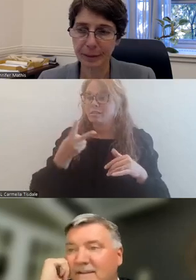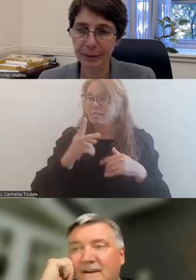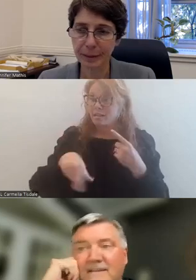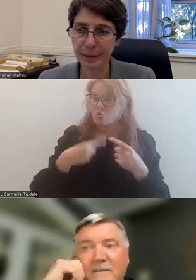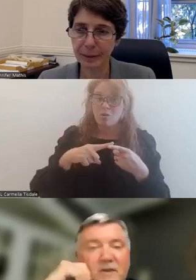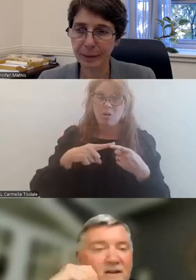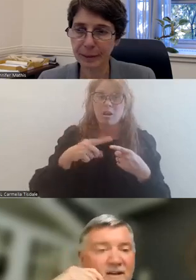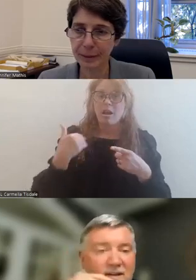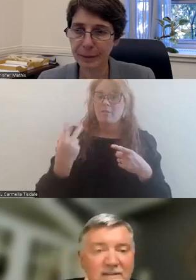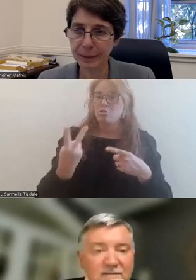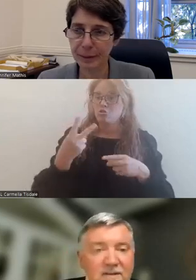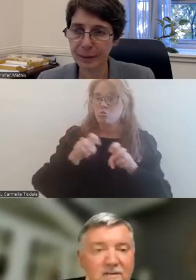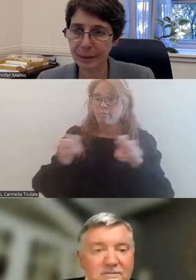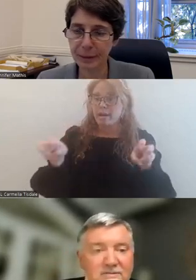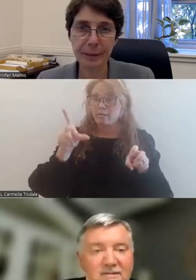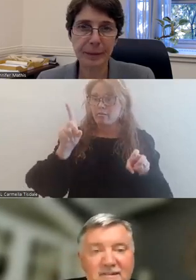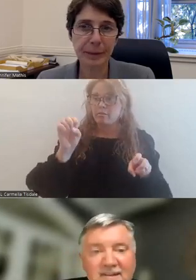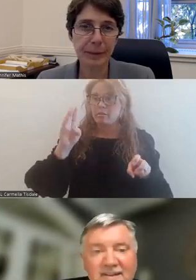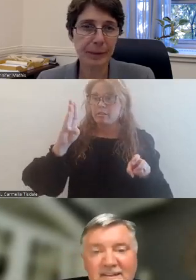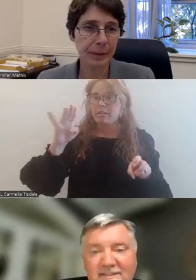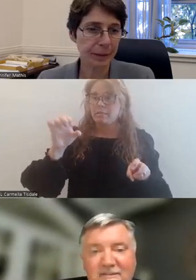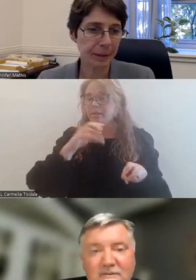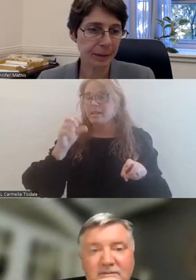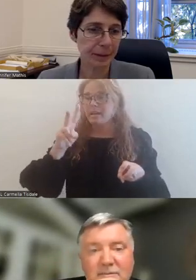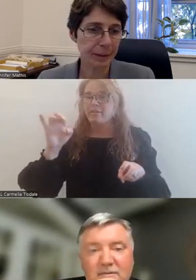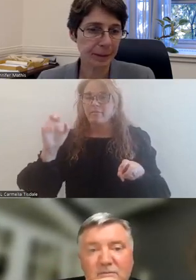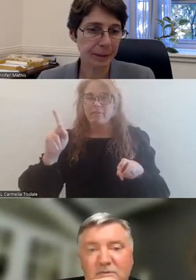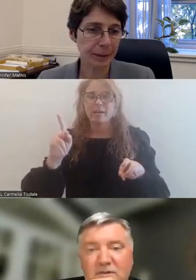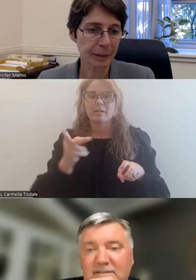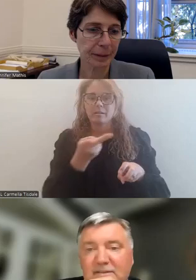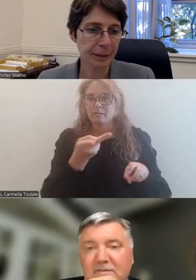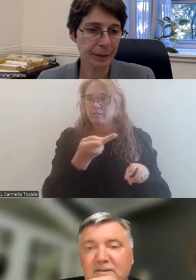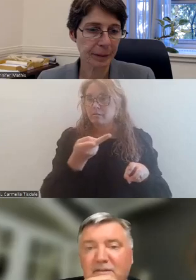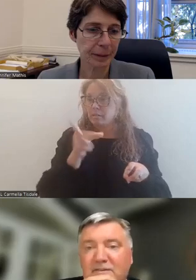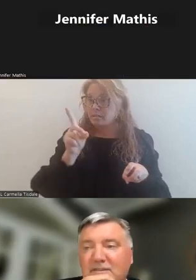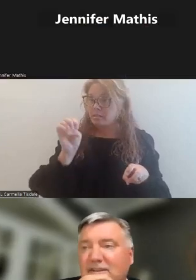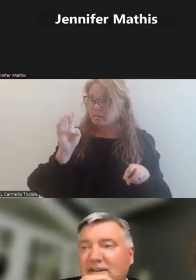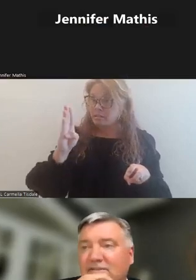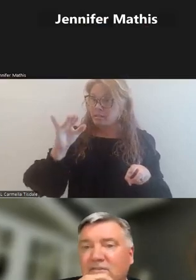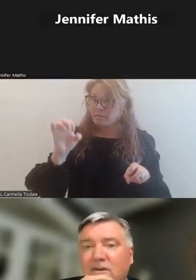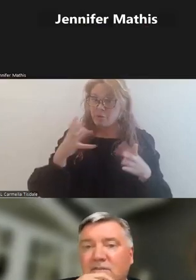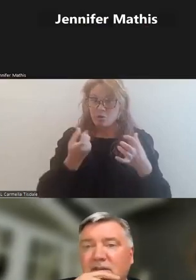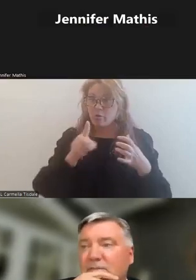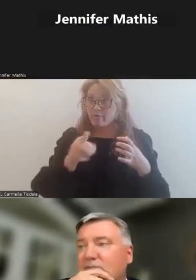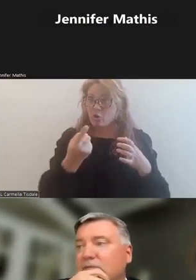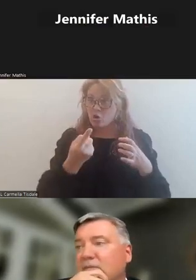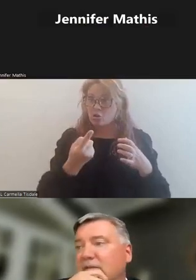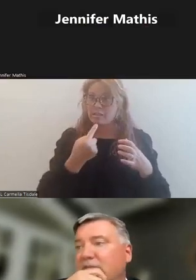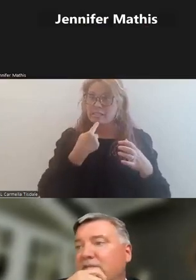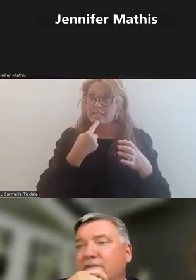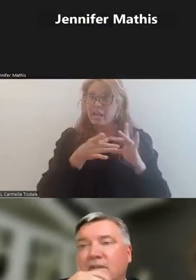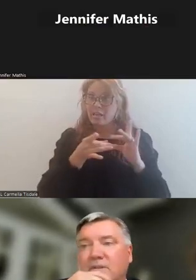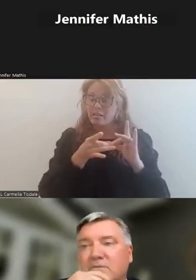panelists, Debbie Plotnick and Vic Armstrong. So Debbie, would you like to go first and kind of give us your thoughts and comments?